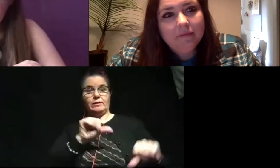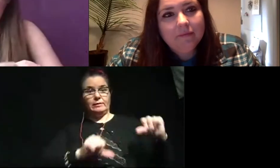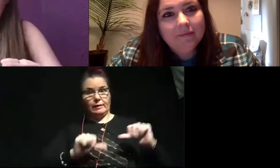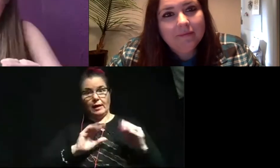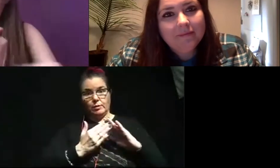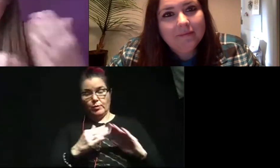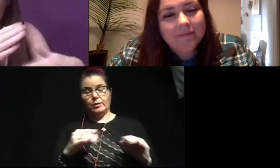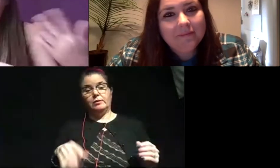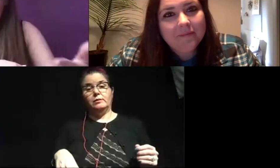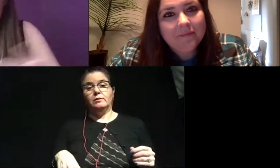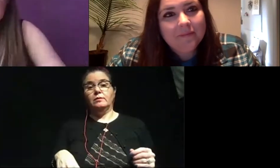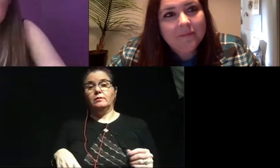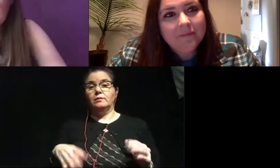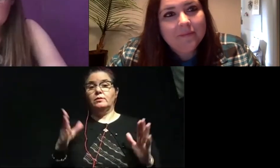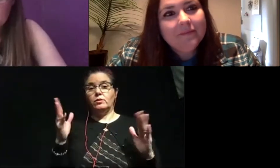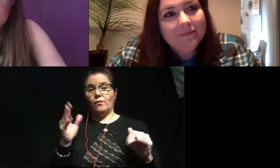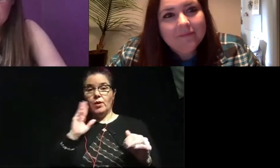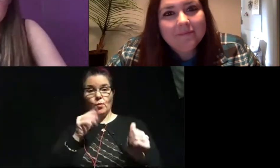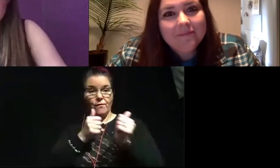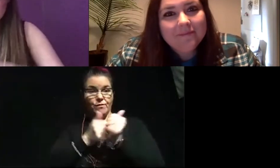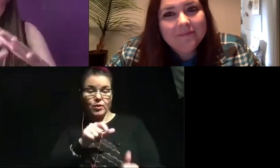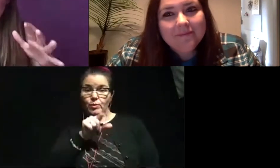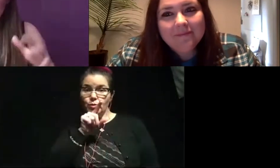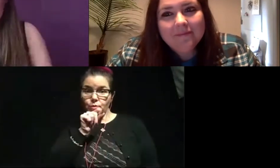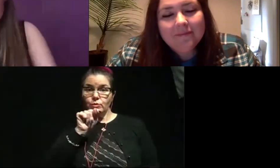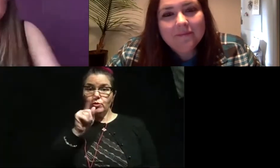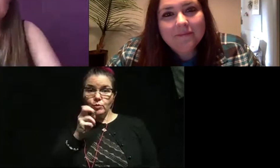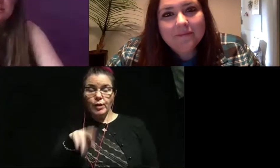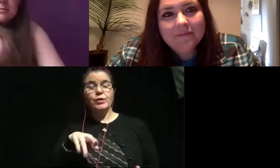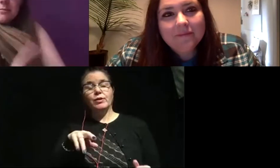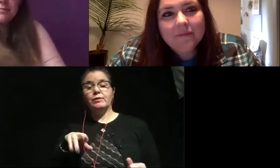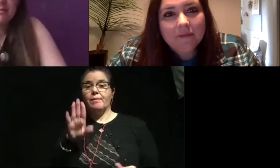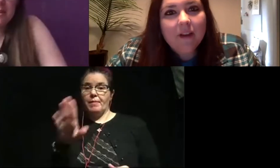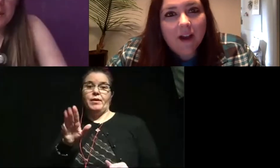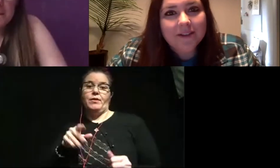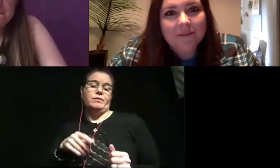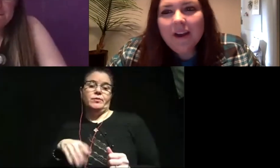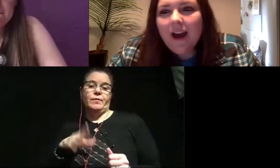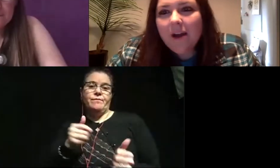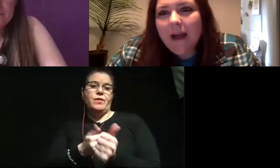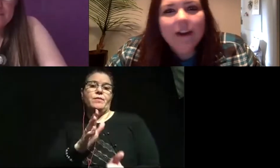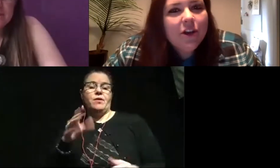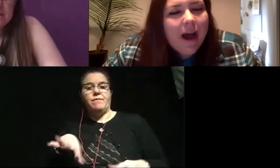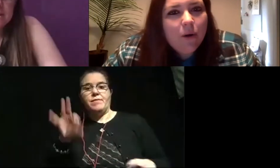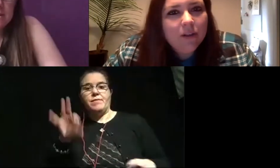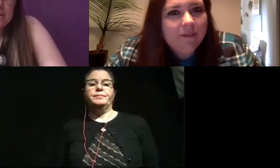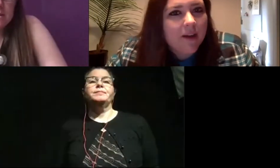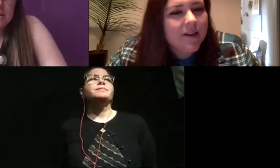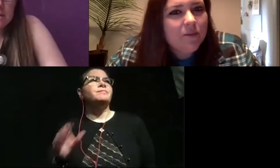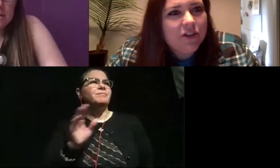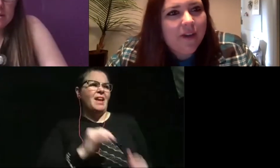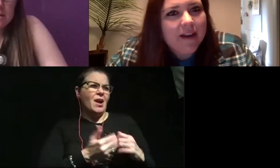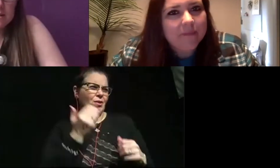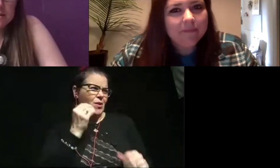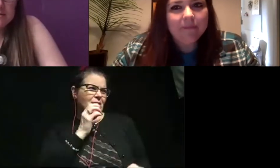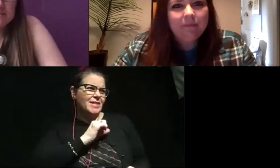So hopefully you follow some cool paleontologists on Twitter, something like that. So you can learn about some of these. Awesome. Um, how do you know how old a fossil